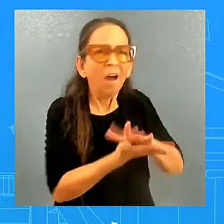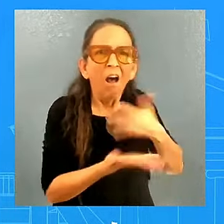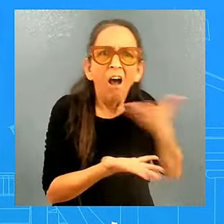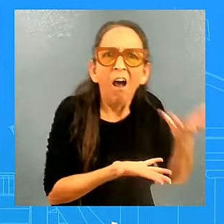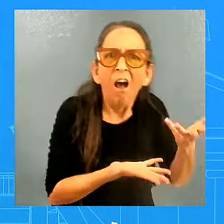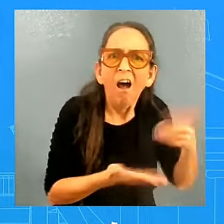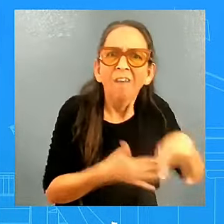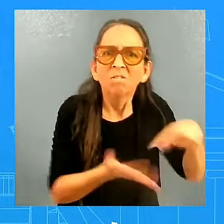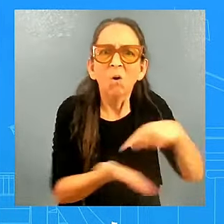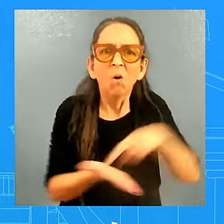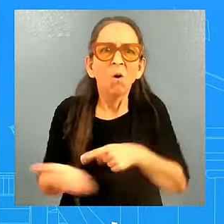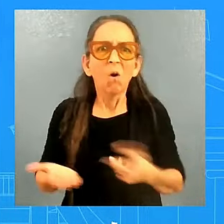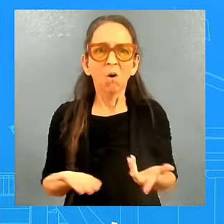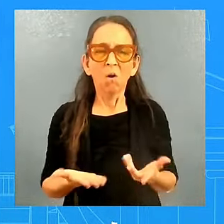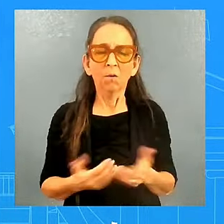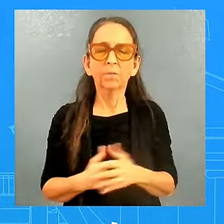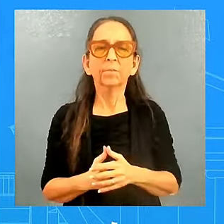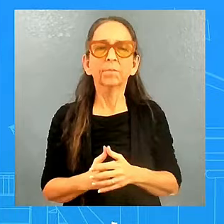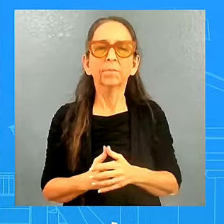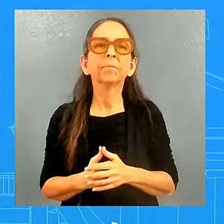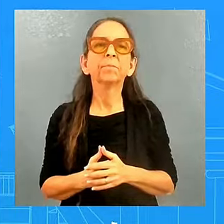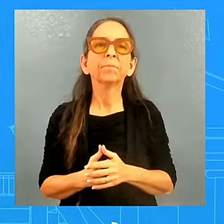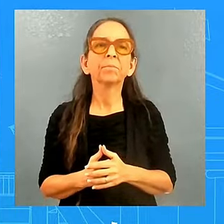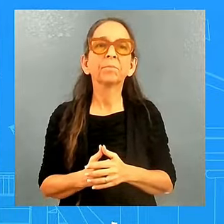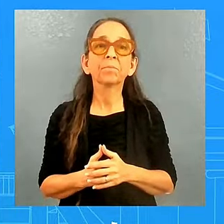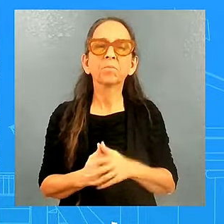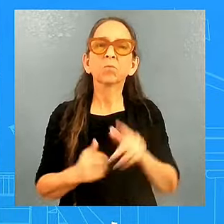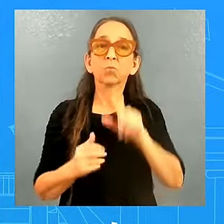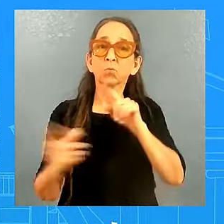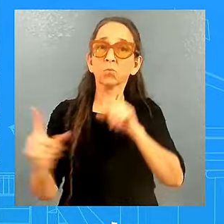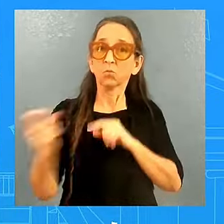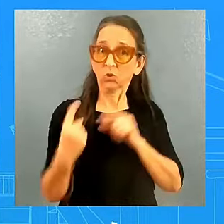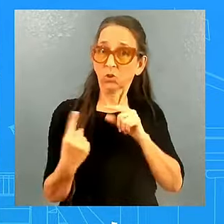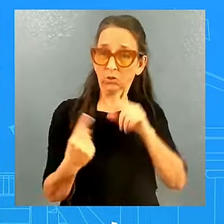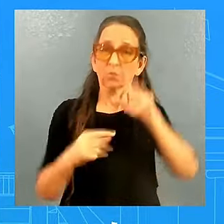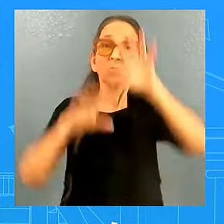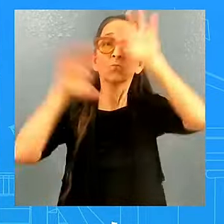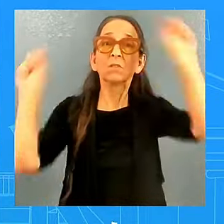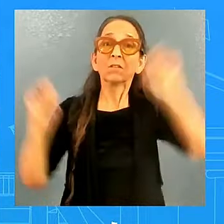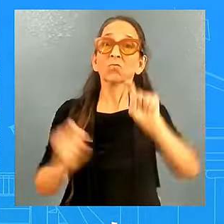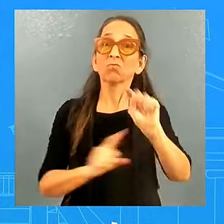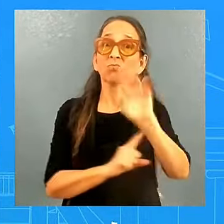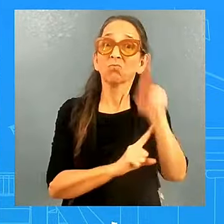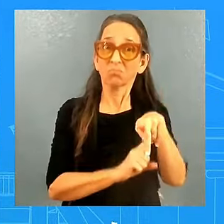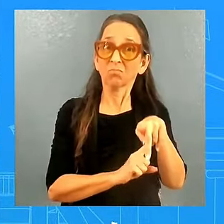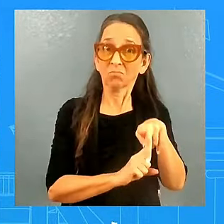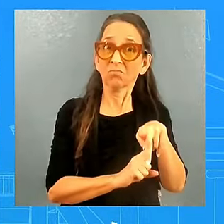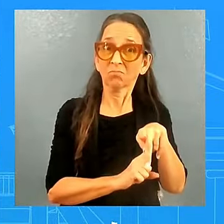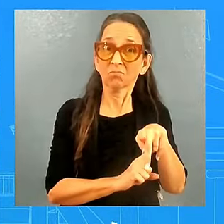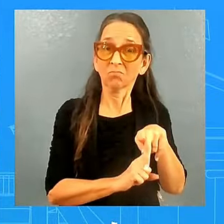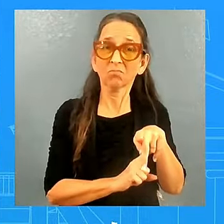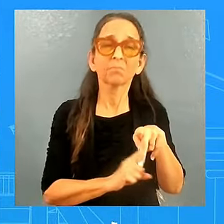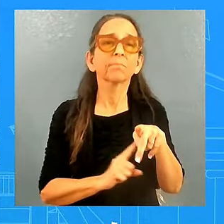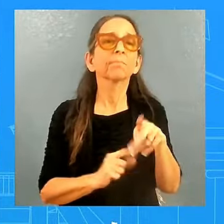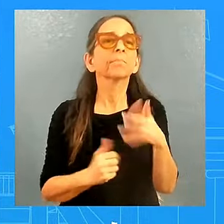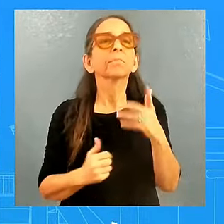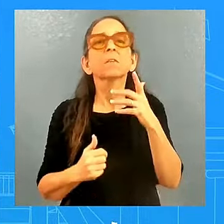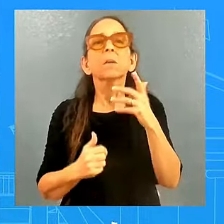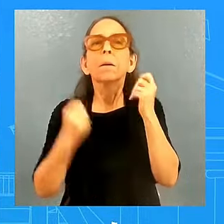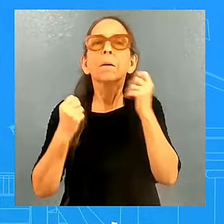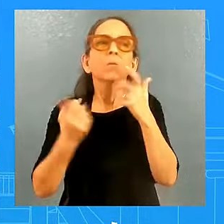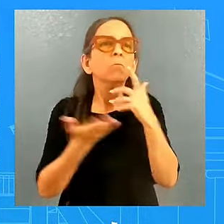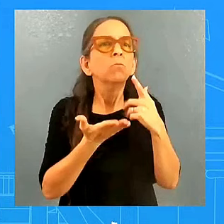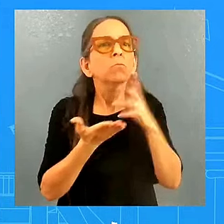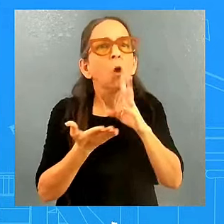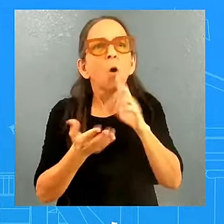Trump has heard from a number of world leaders since the election. Xi, Macron, Zaleski, Netanyahu. What is the